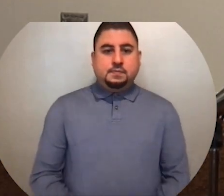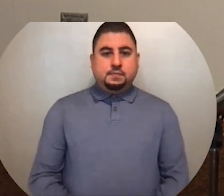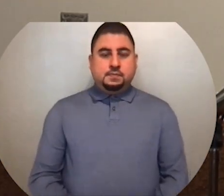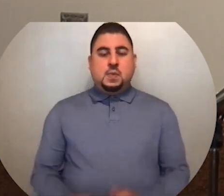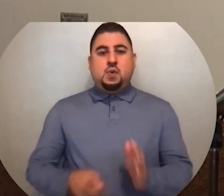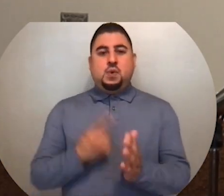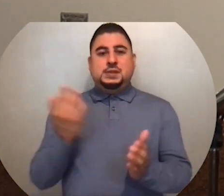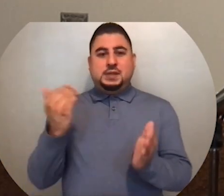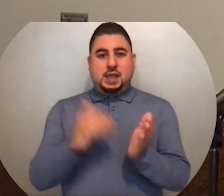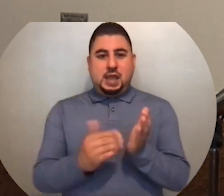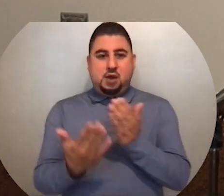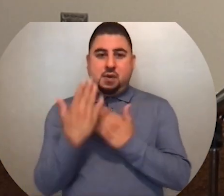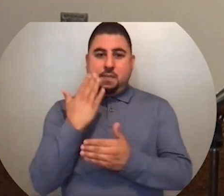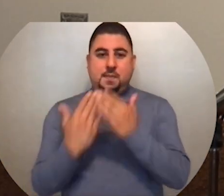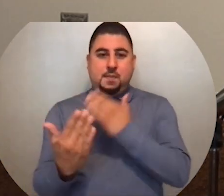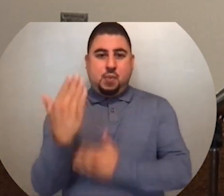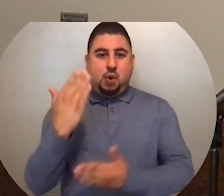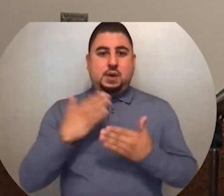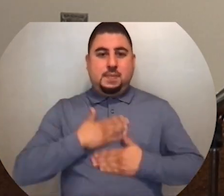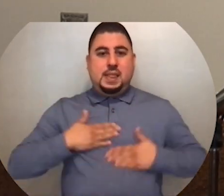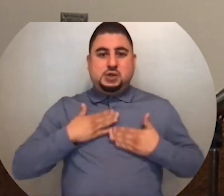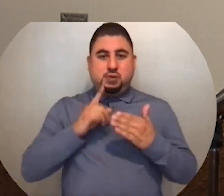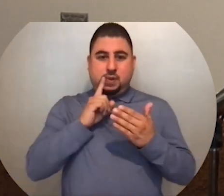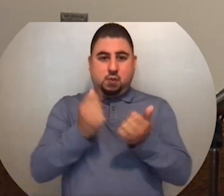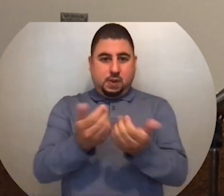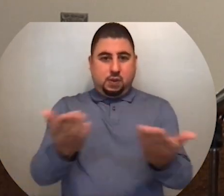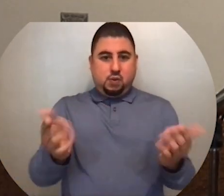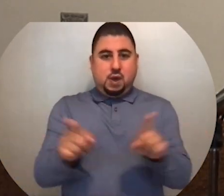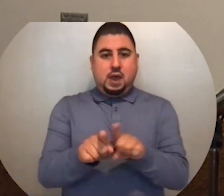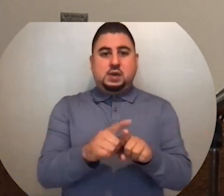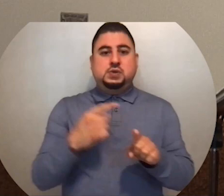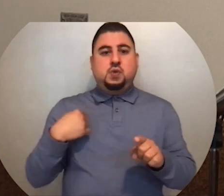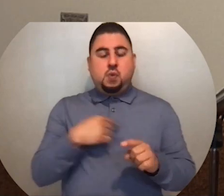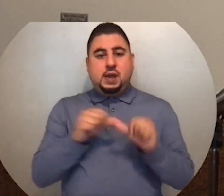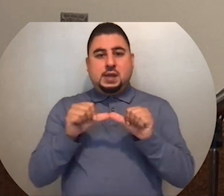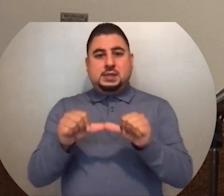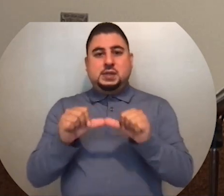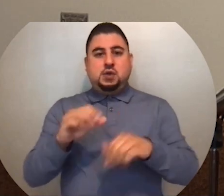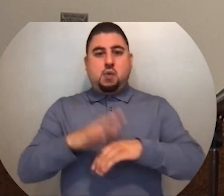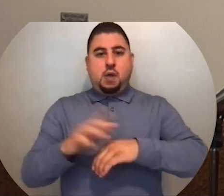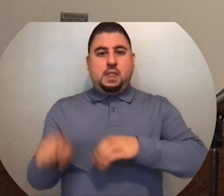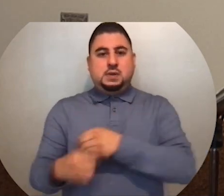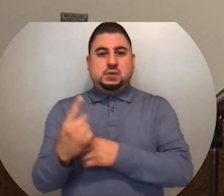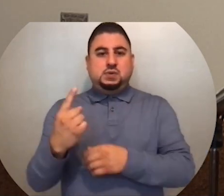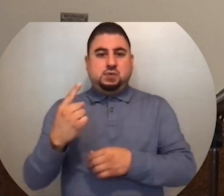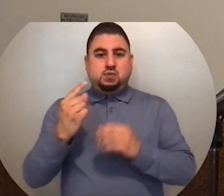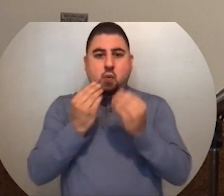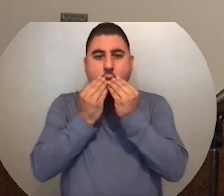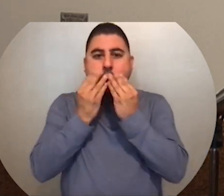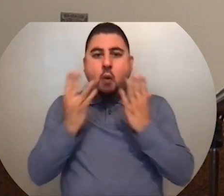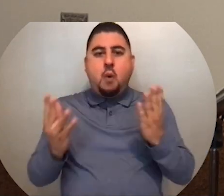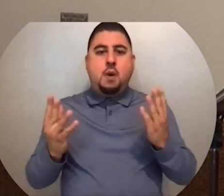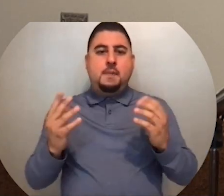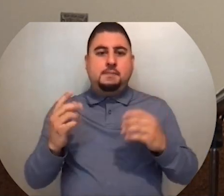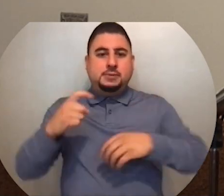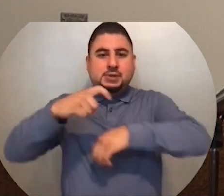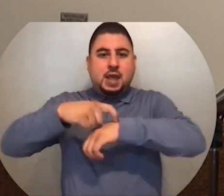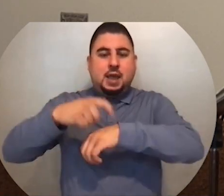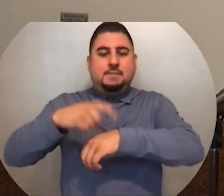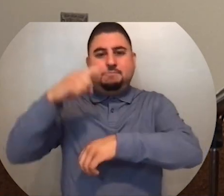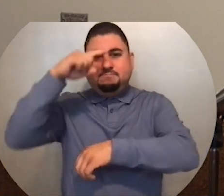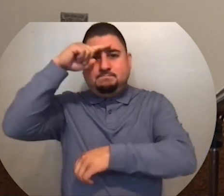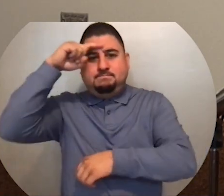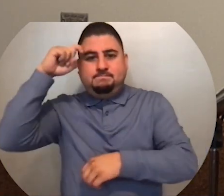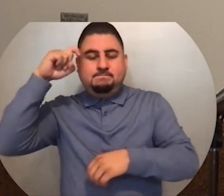Once again, good morning, everyone. It's a pleasure to be with you as we continue in this warm time of our summer season.